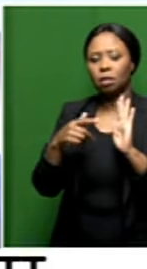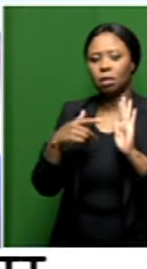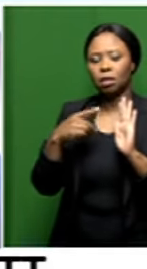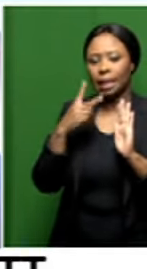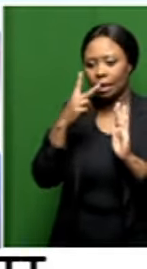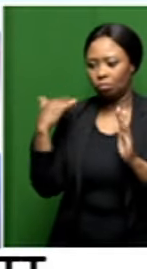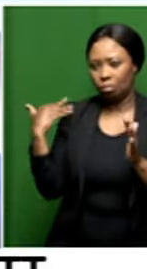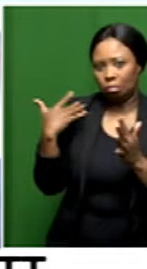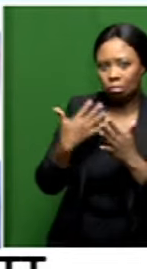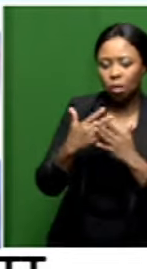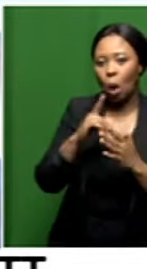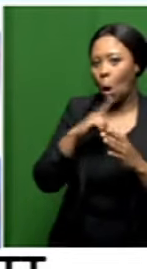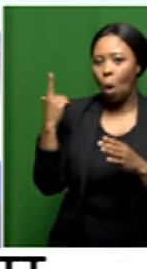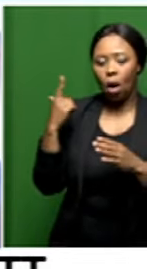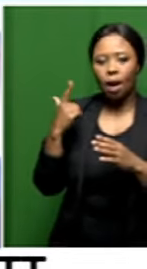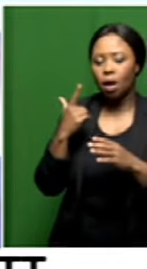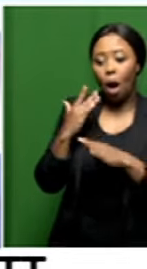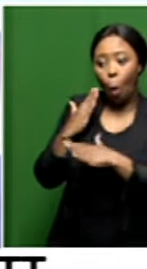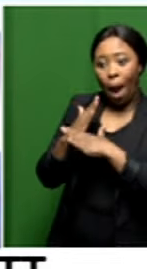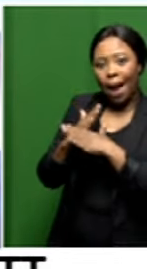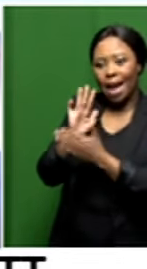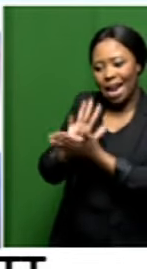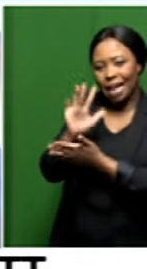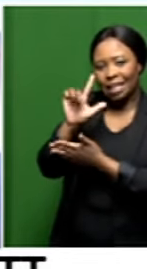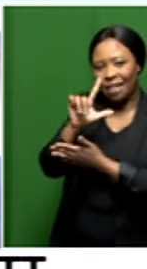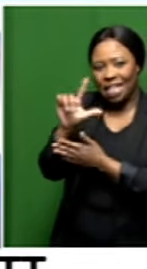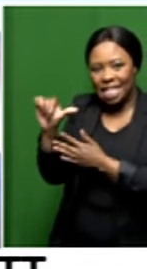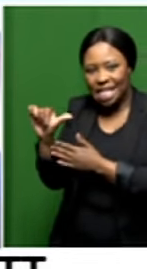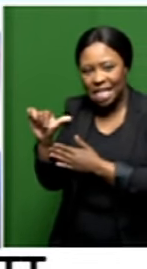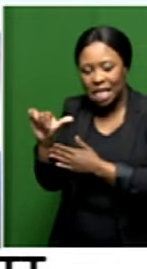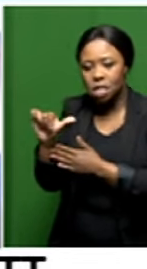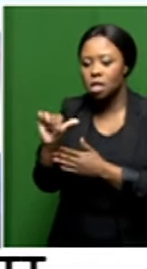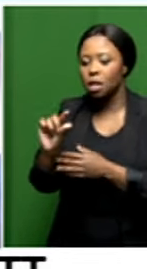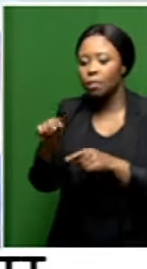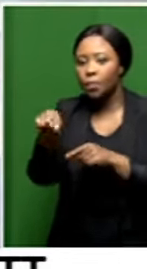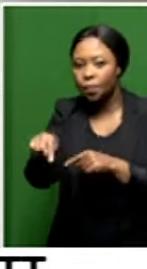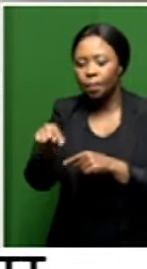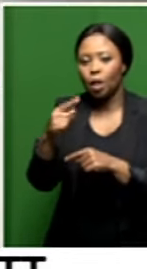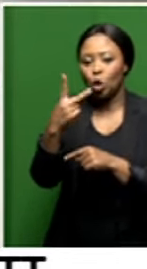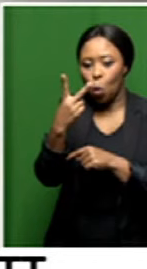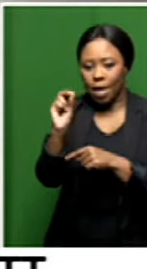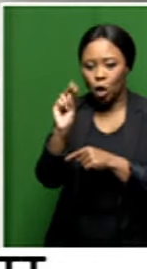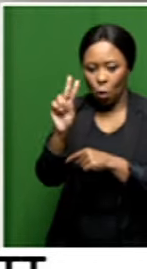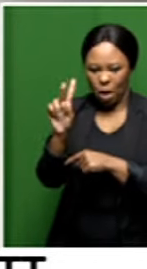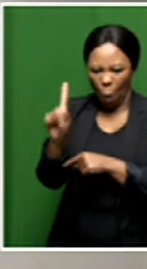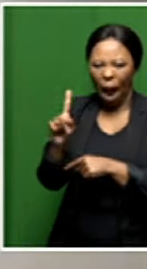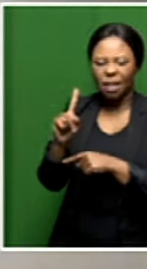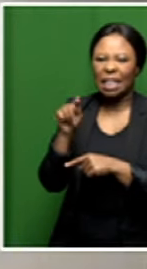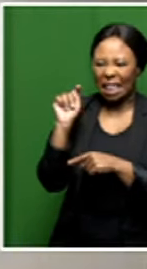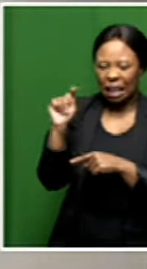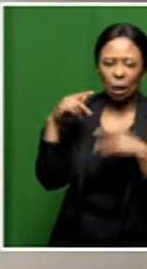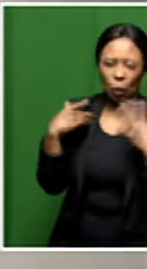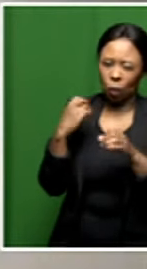with an earliest work from 1976 to the latest work in 2021. So he's been working